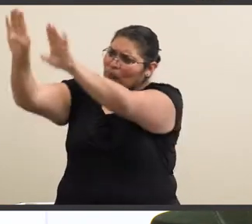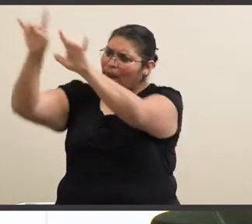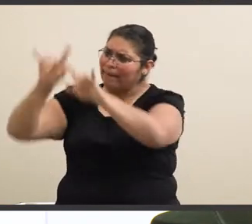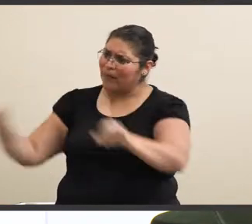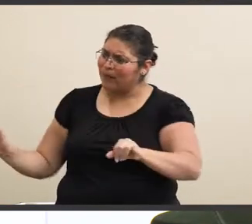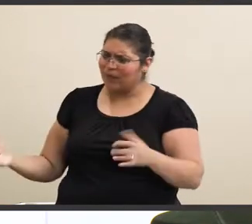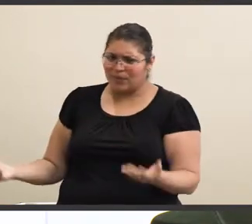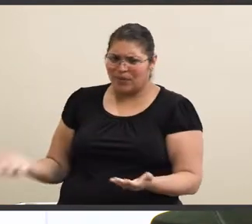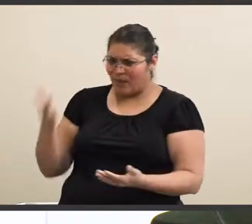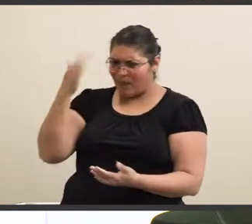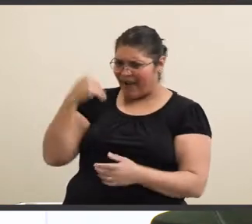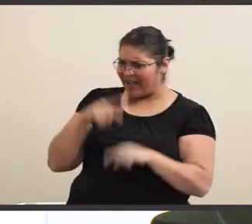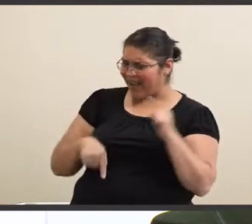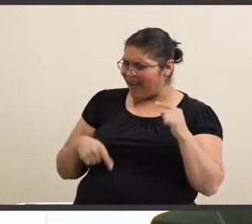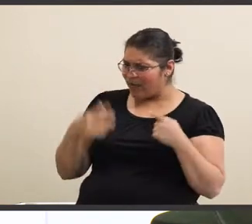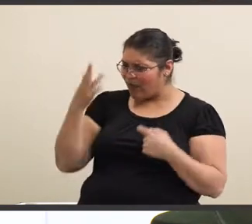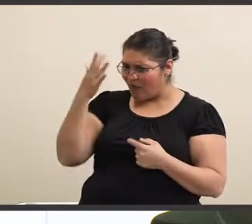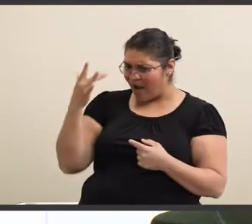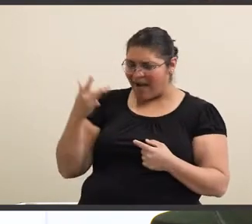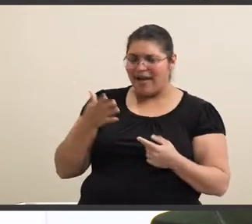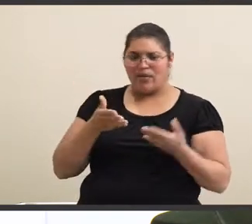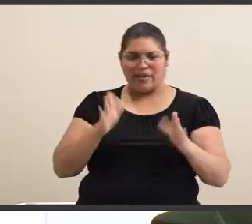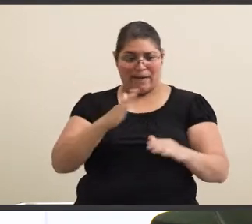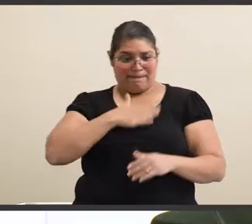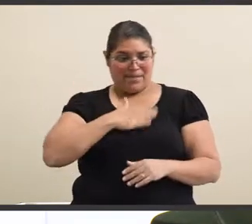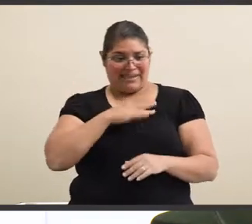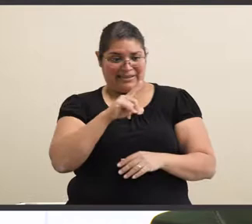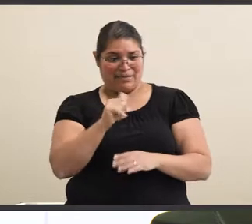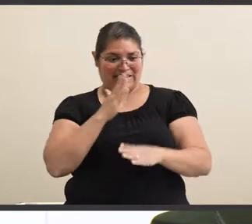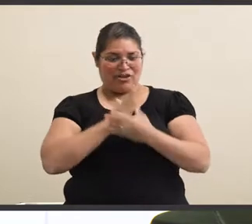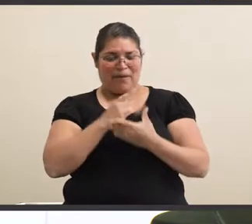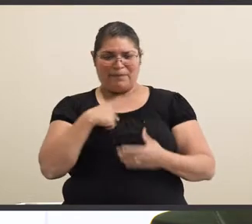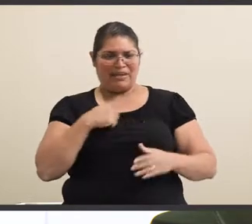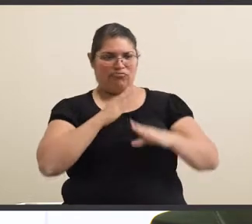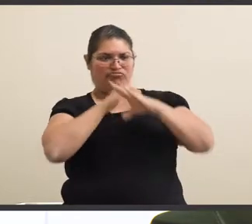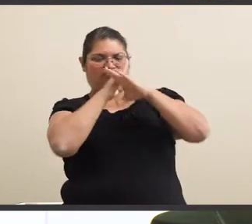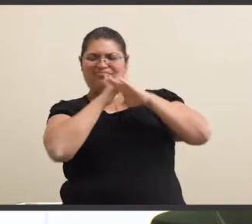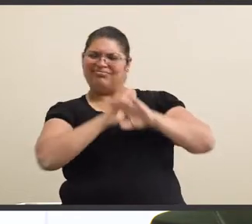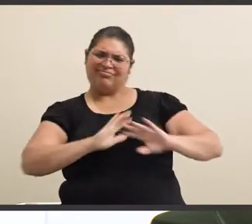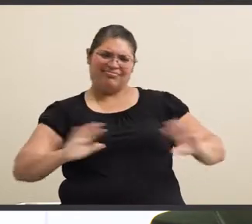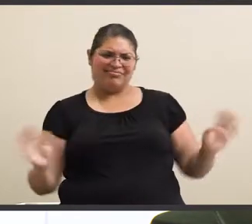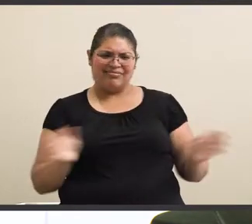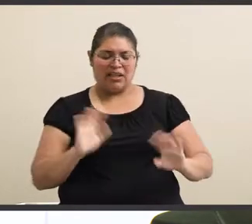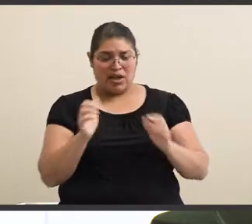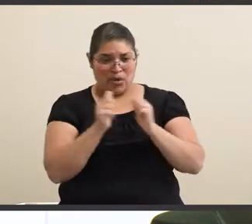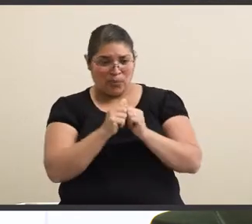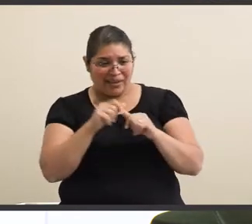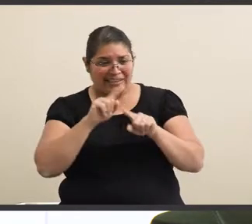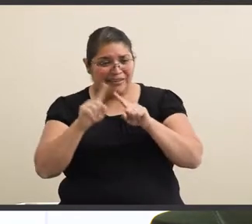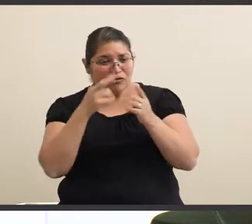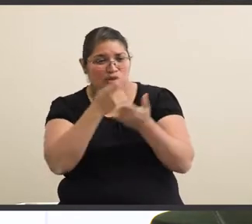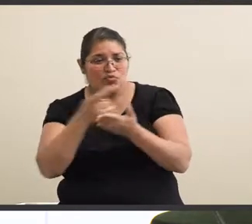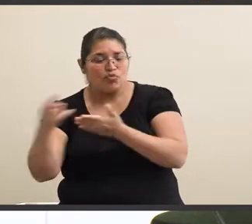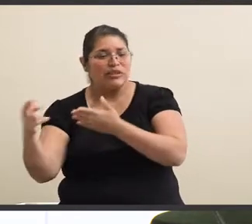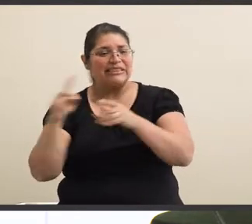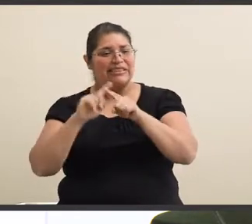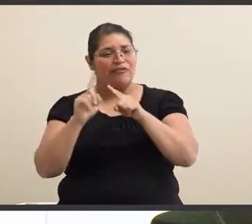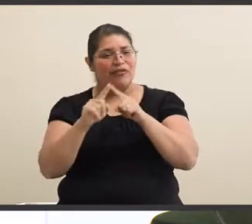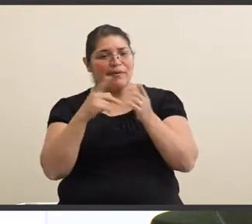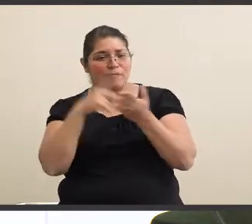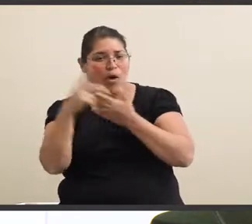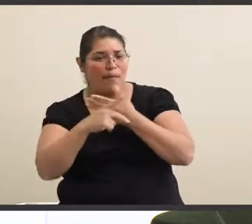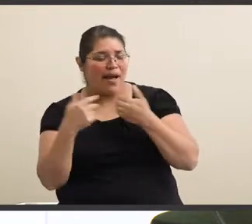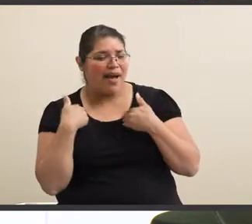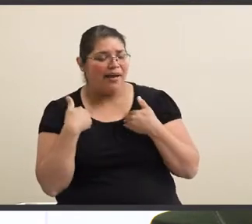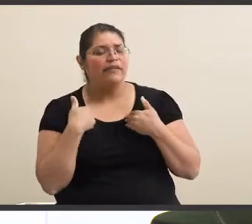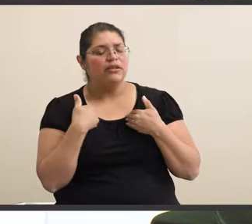he's doing. Why am I going to let my disability stop me? And with those different resources and the different resource programs that